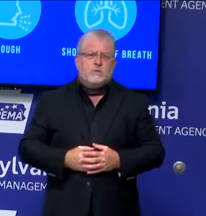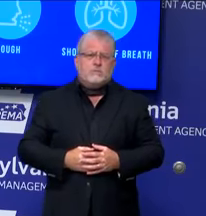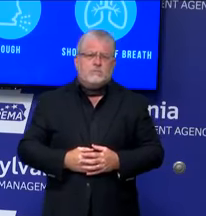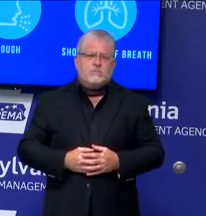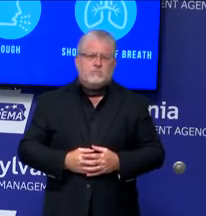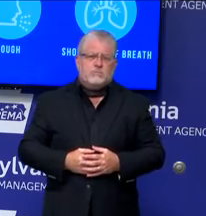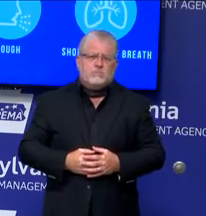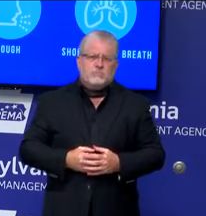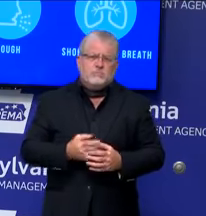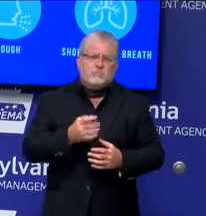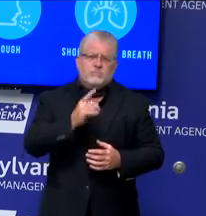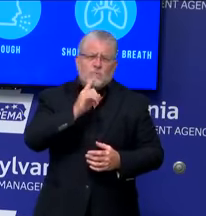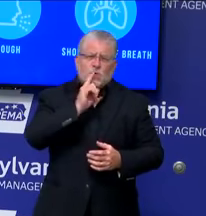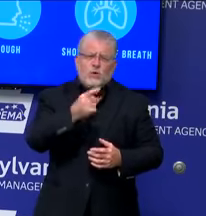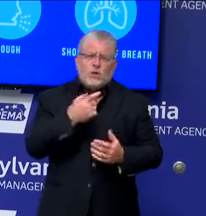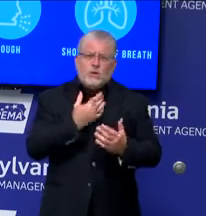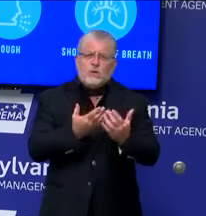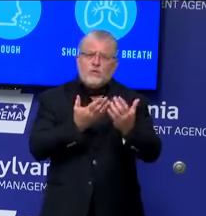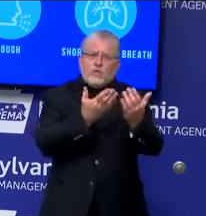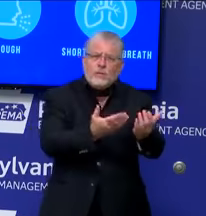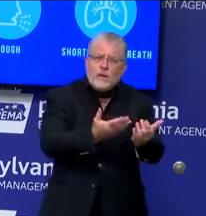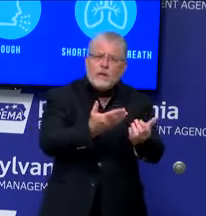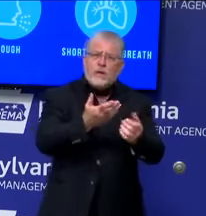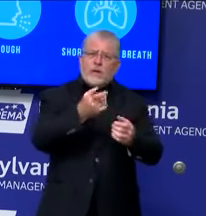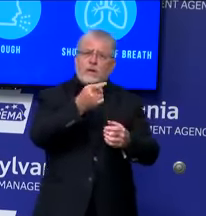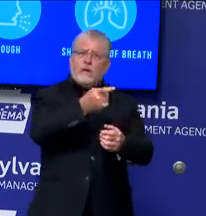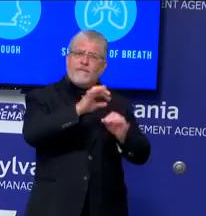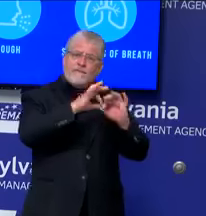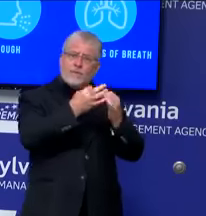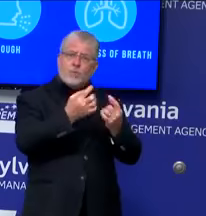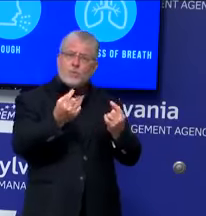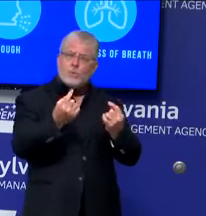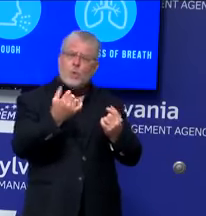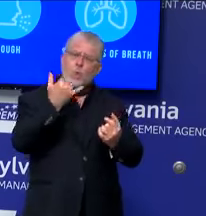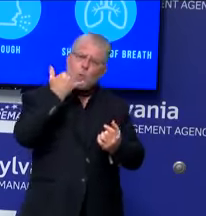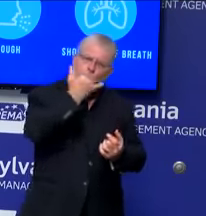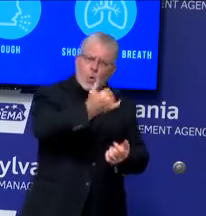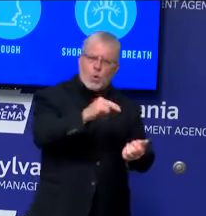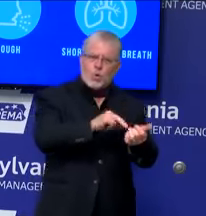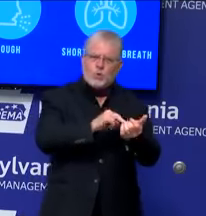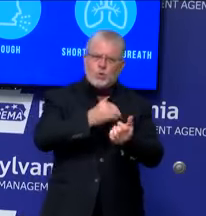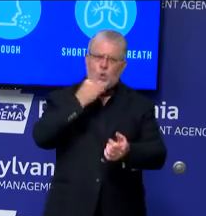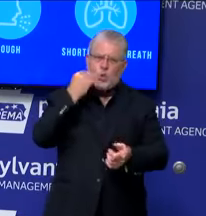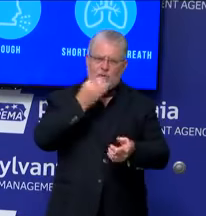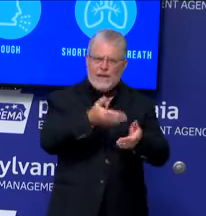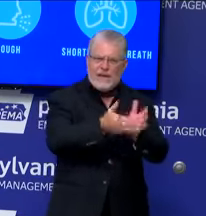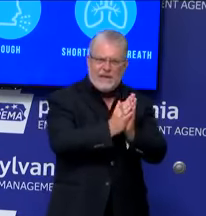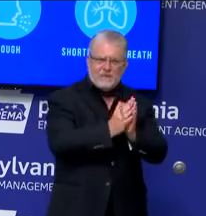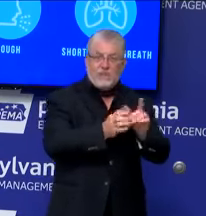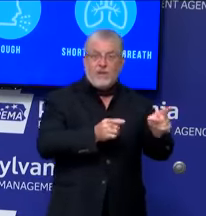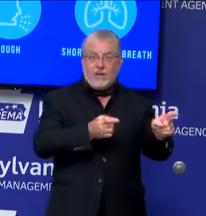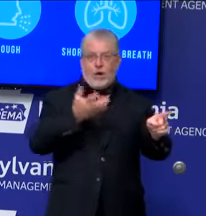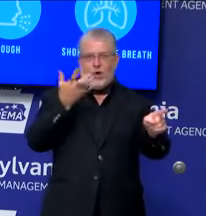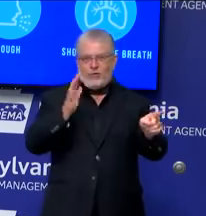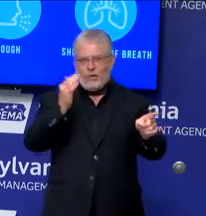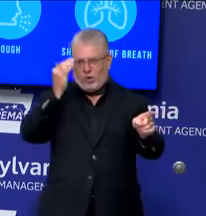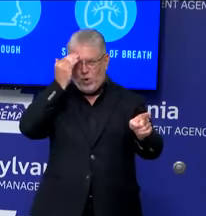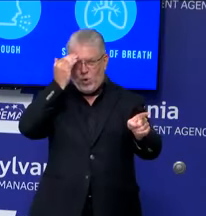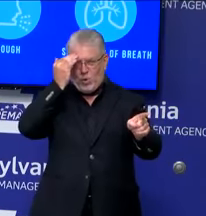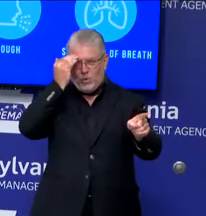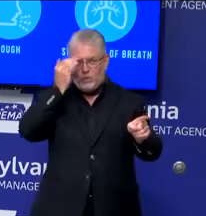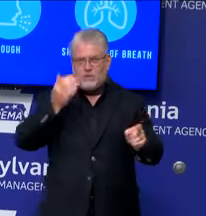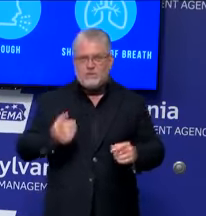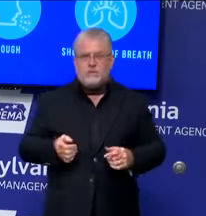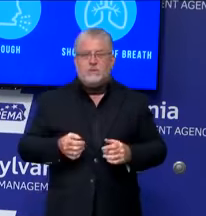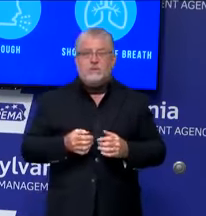call the facility and they'll know exactly where they are and can tell when the visitors should be able to start. If the facilities had cases, then, of course, they have to start